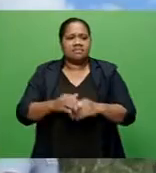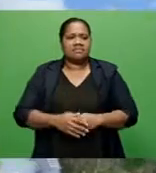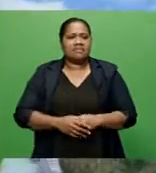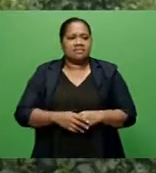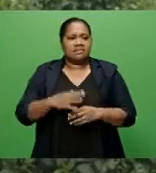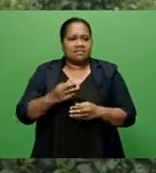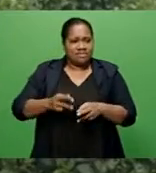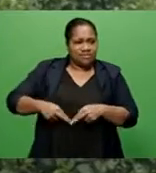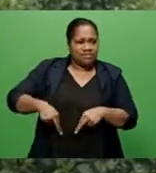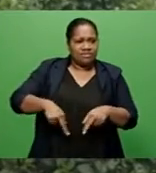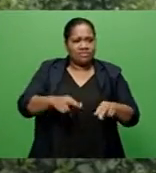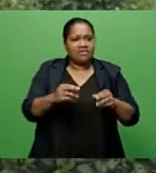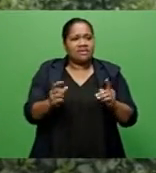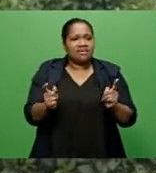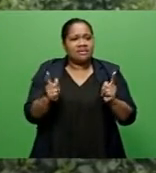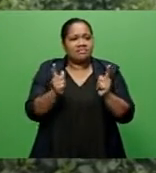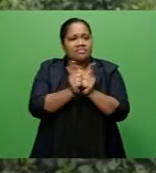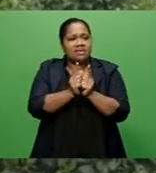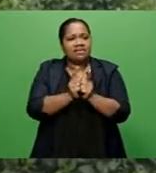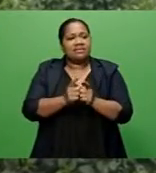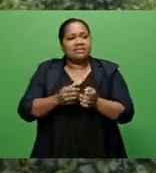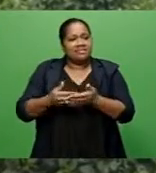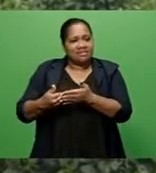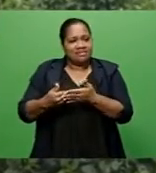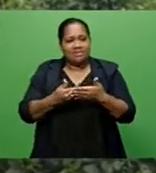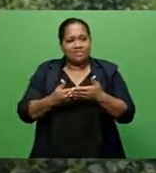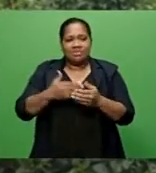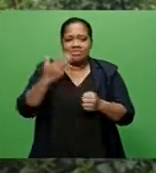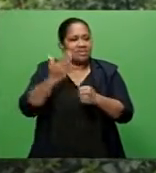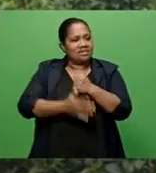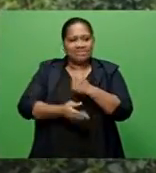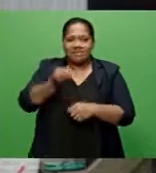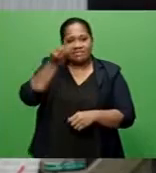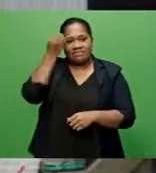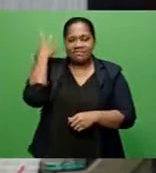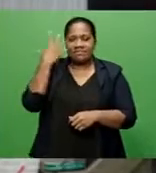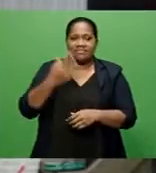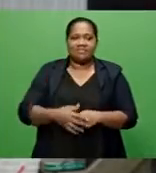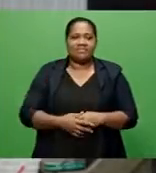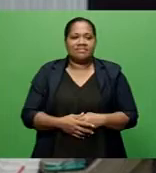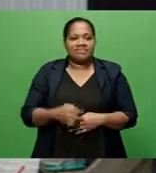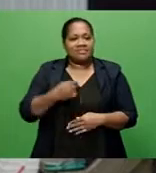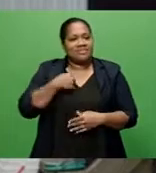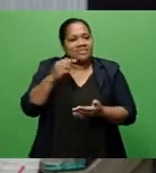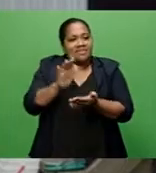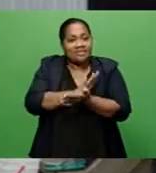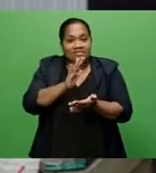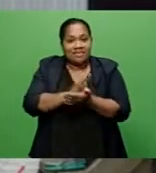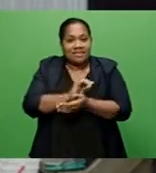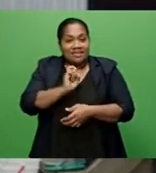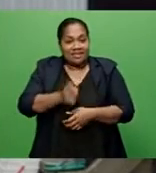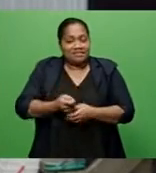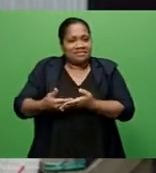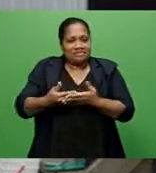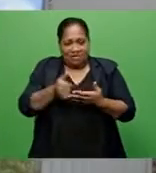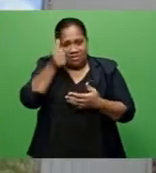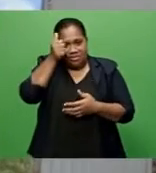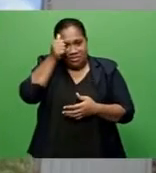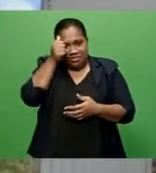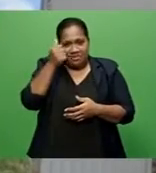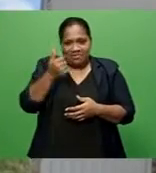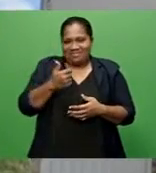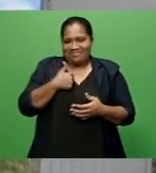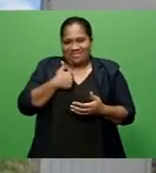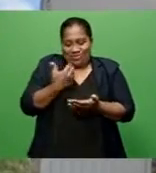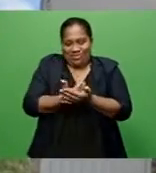and he met the little cutie who he will never forget. I'll be happy if she realized that I'm the person that's ever